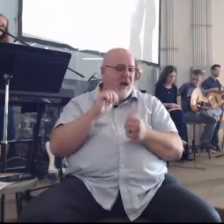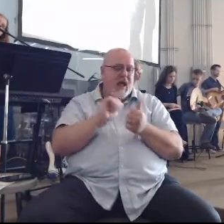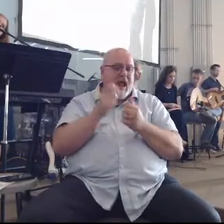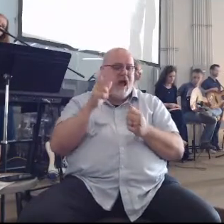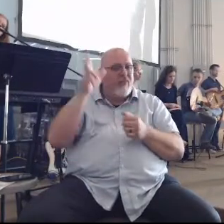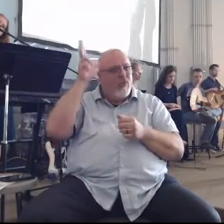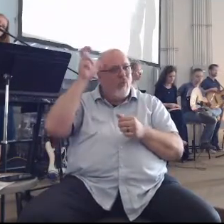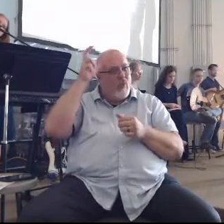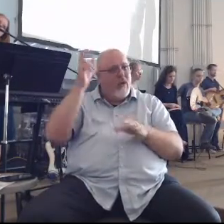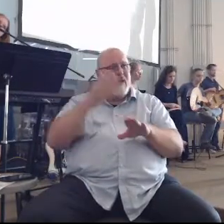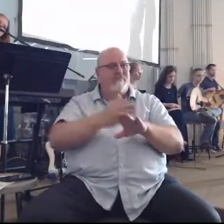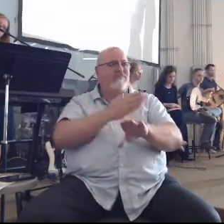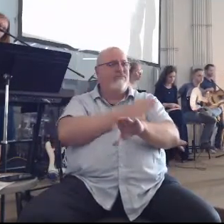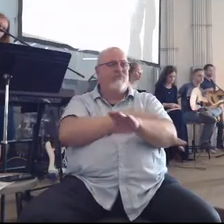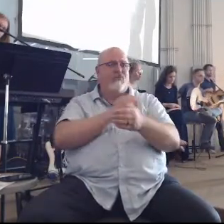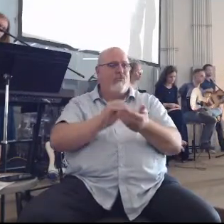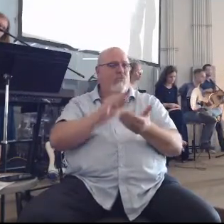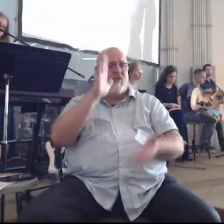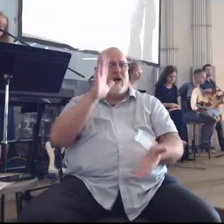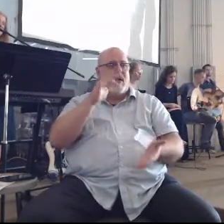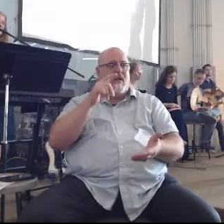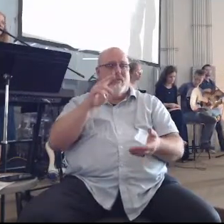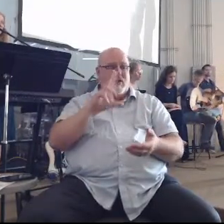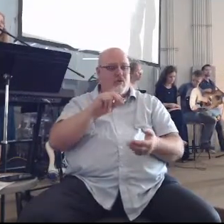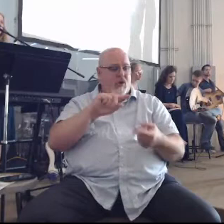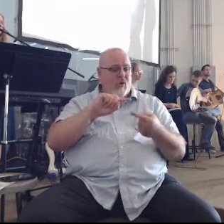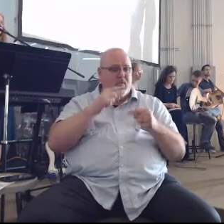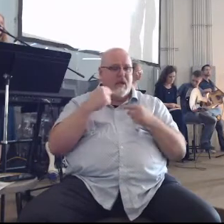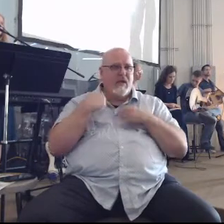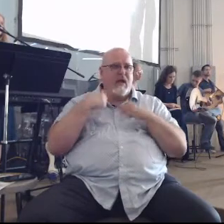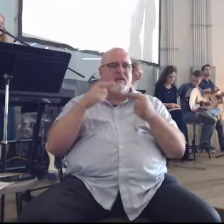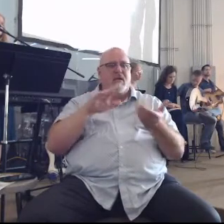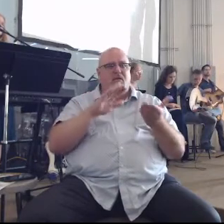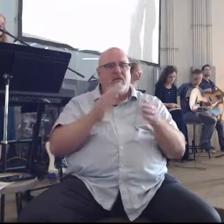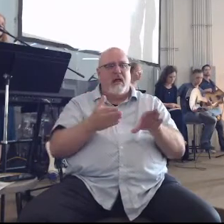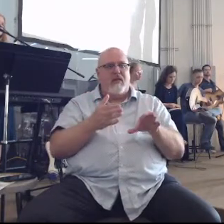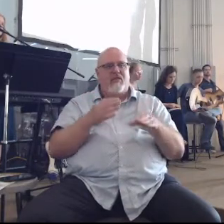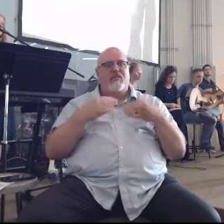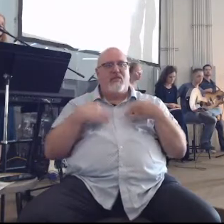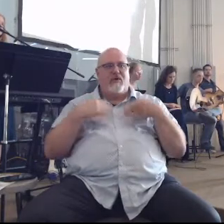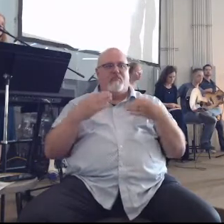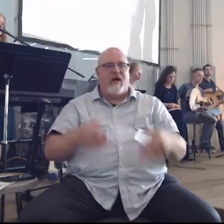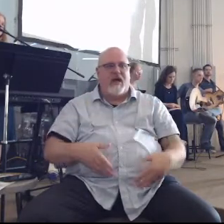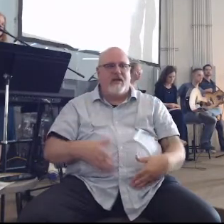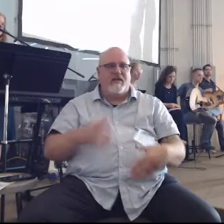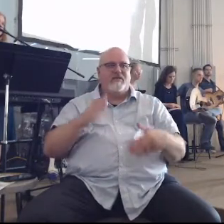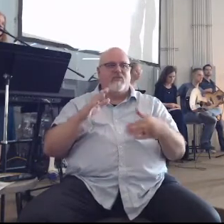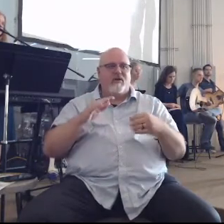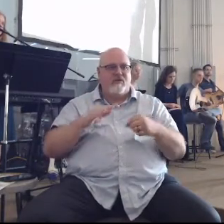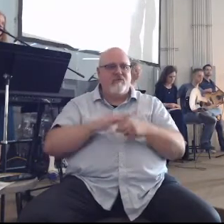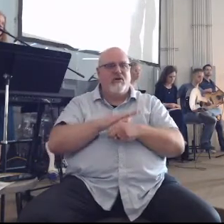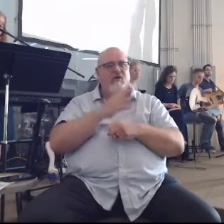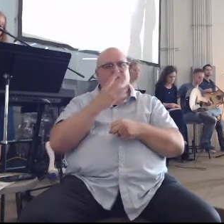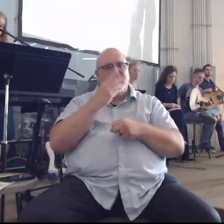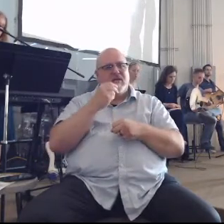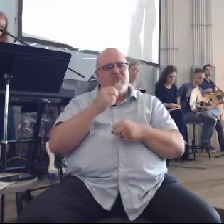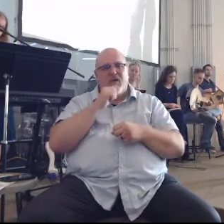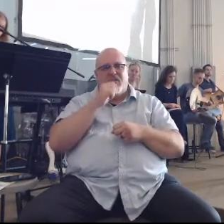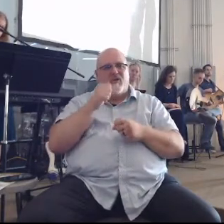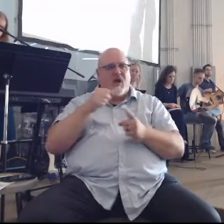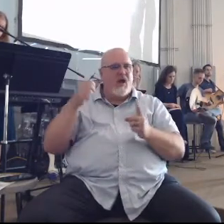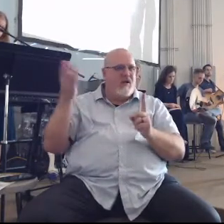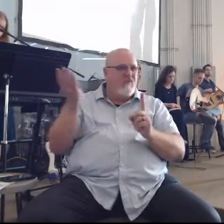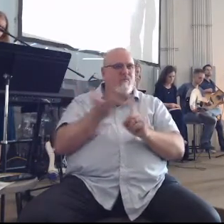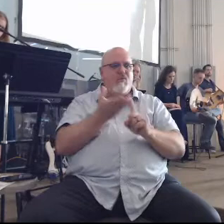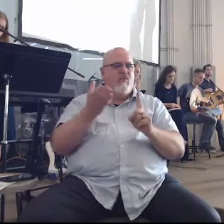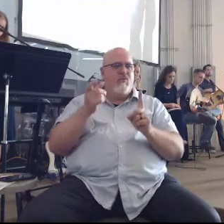for they have no pains until death their bodies are fat and sleek they are not in trouble as others are they are not stricken like